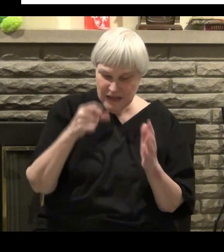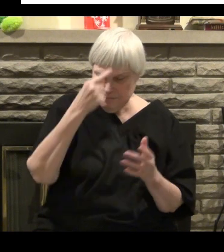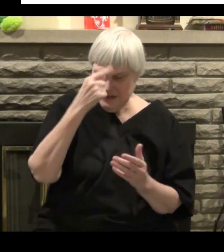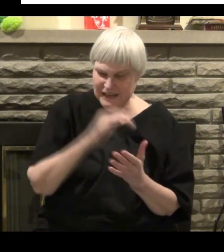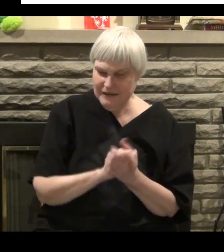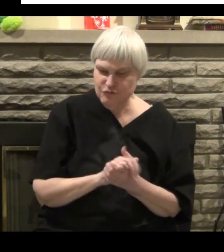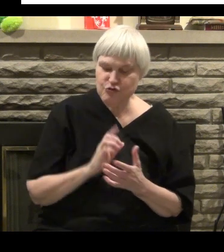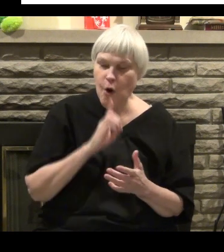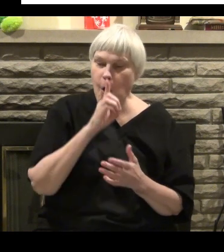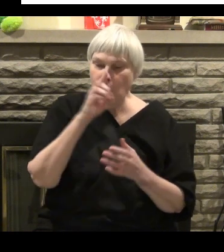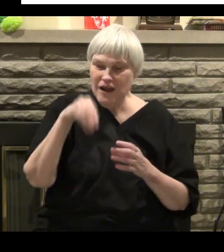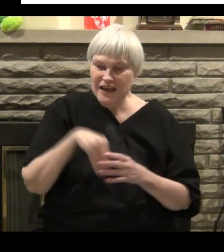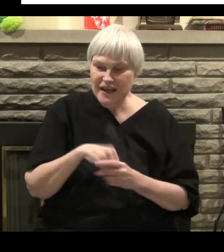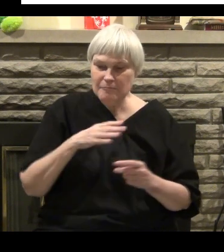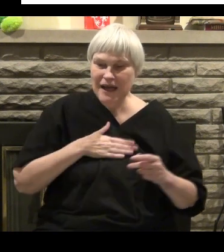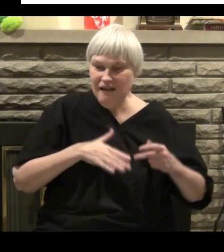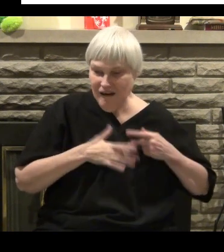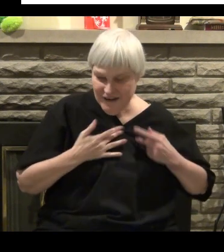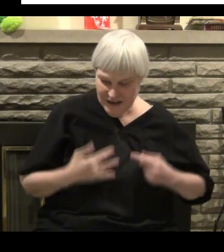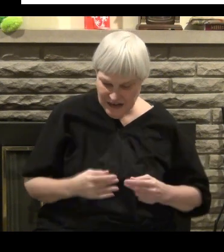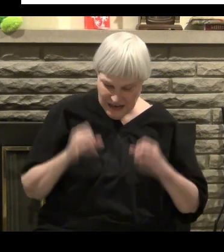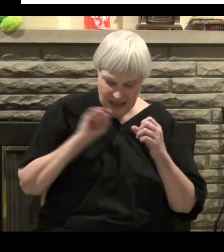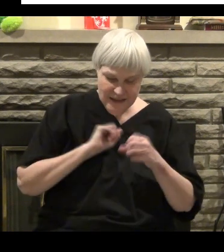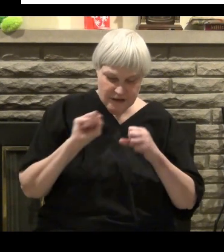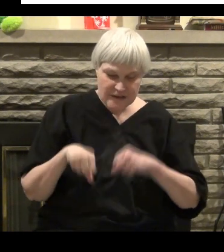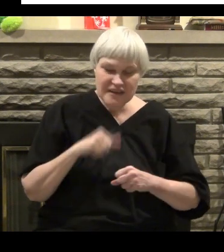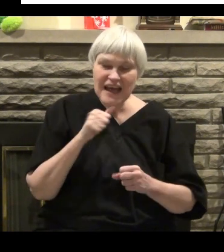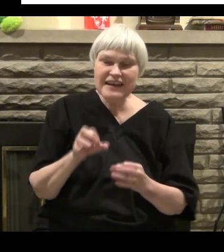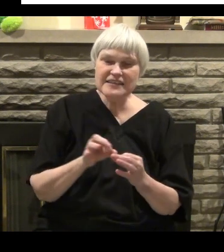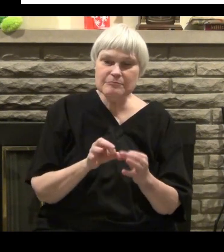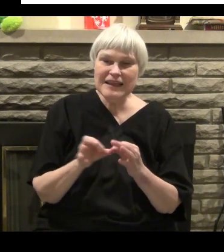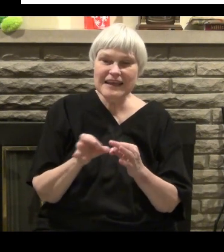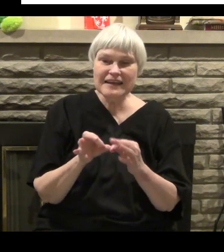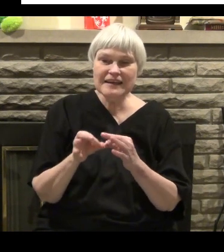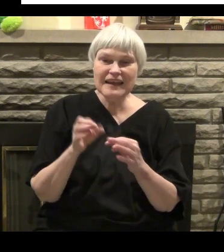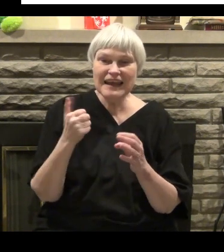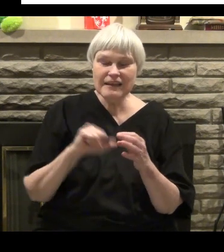three days later. I truly believe this in my heart.